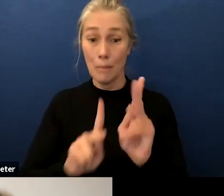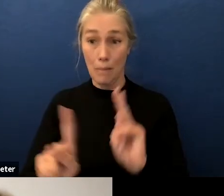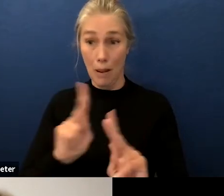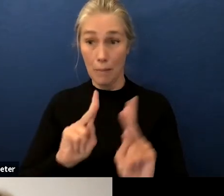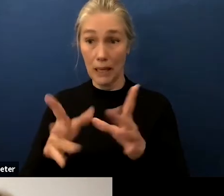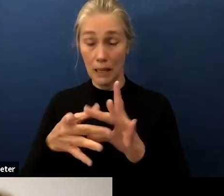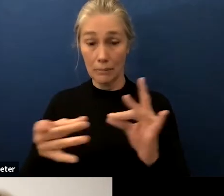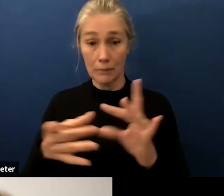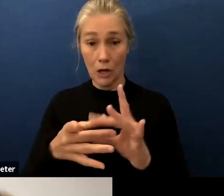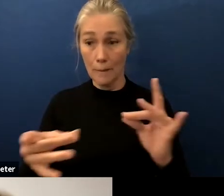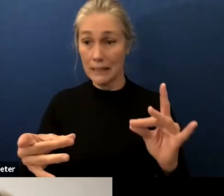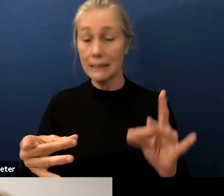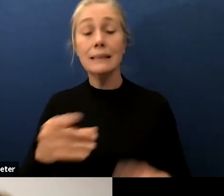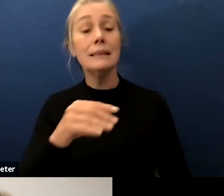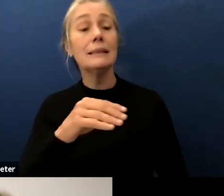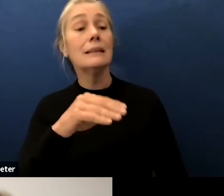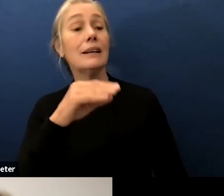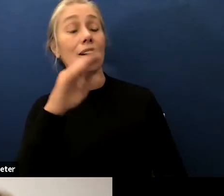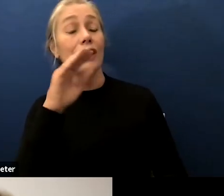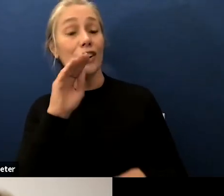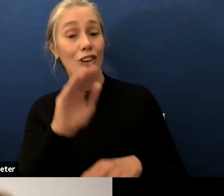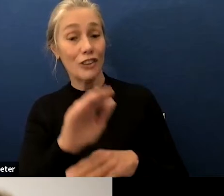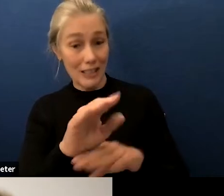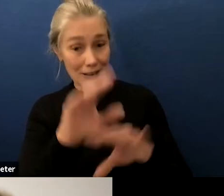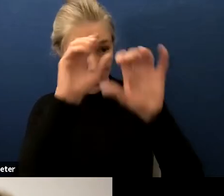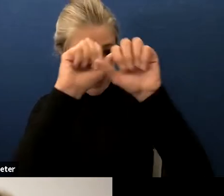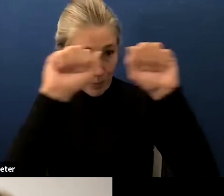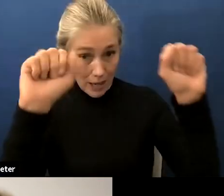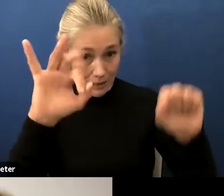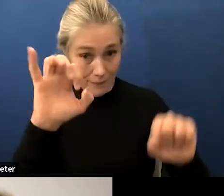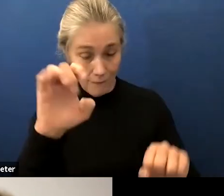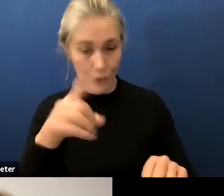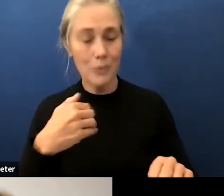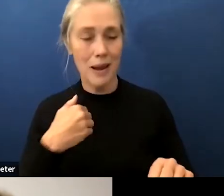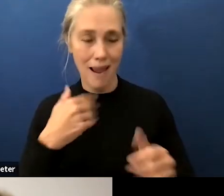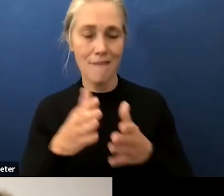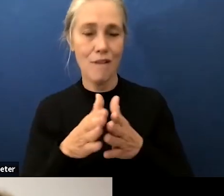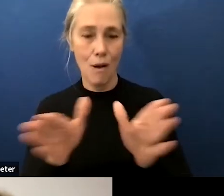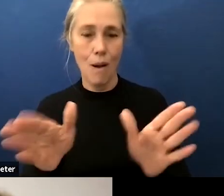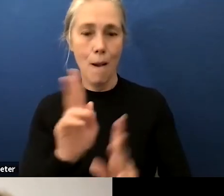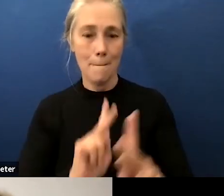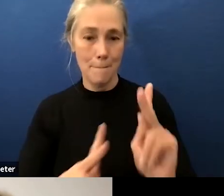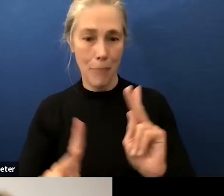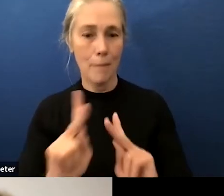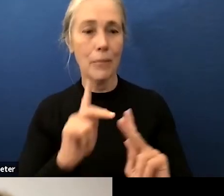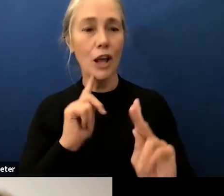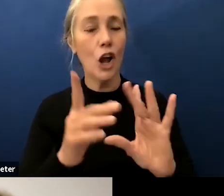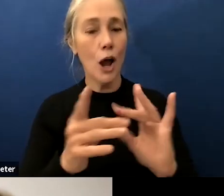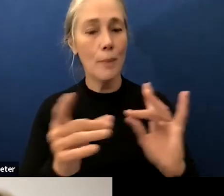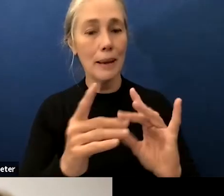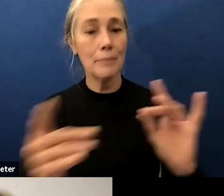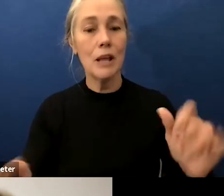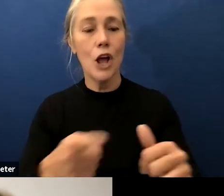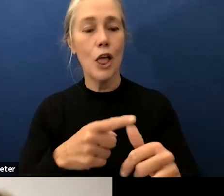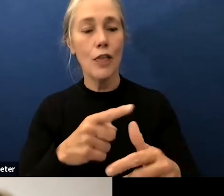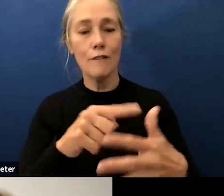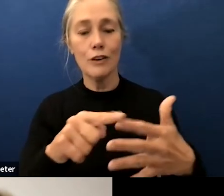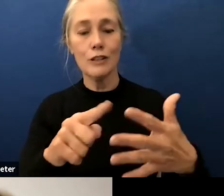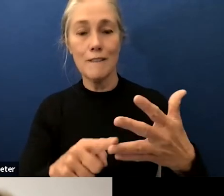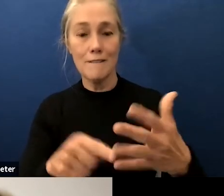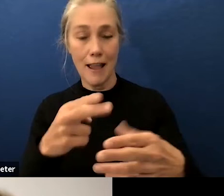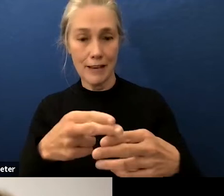good evening president for yes we do have public comment on this item and I will start with naming the first five names um